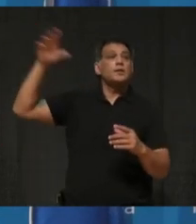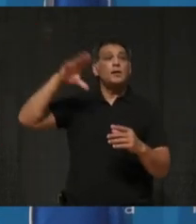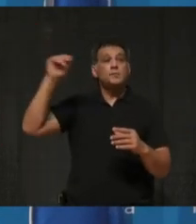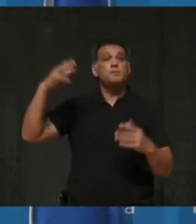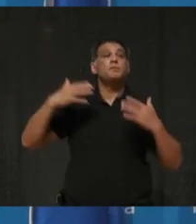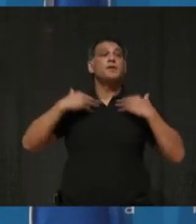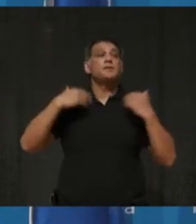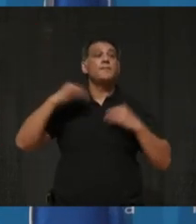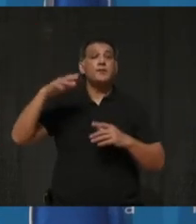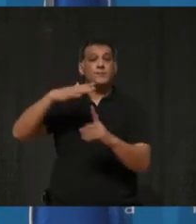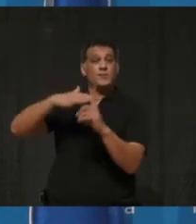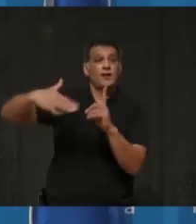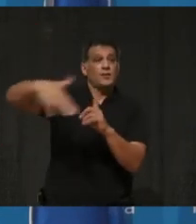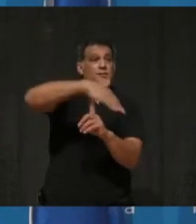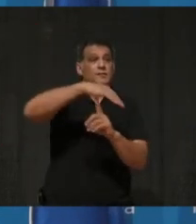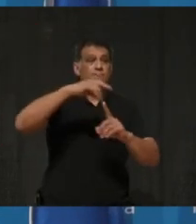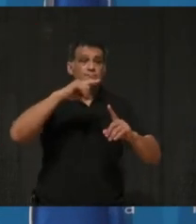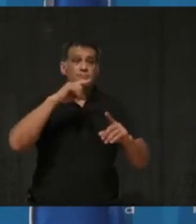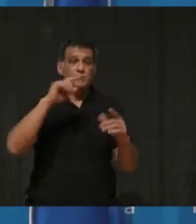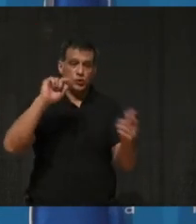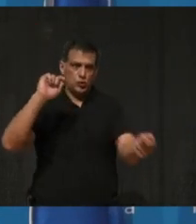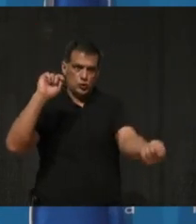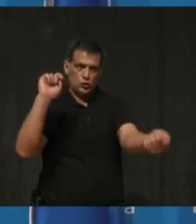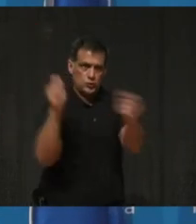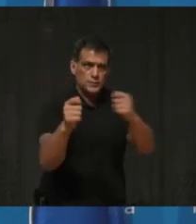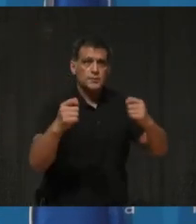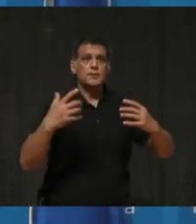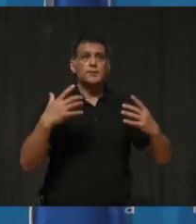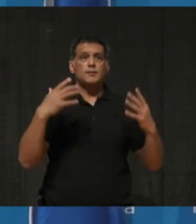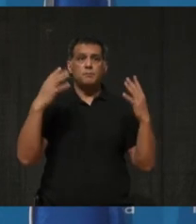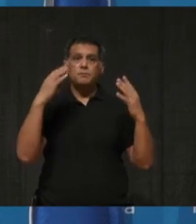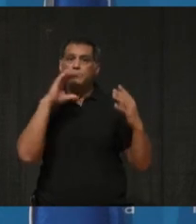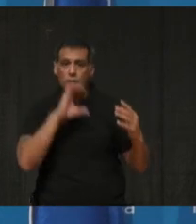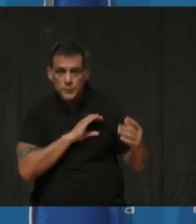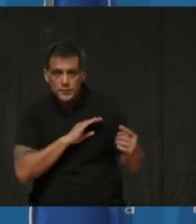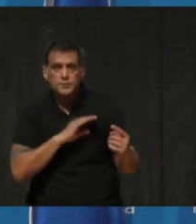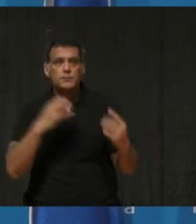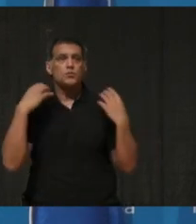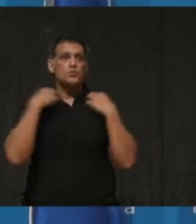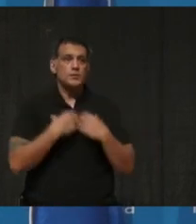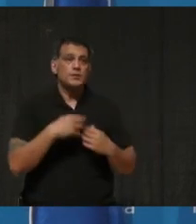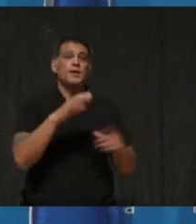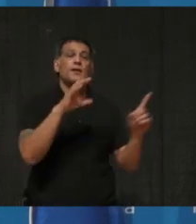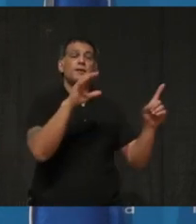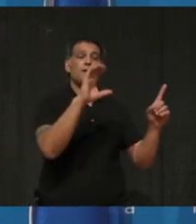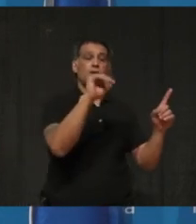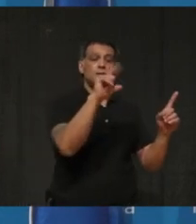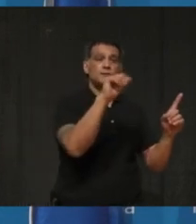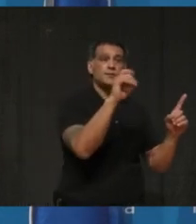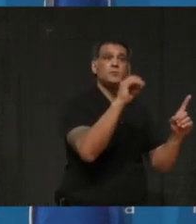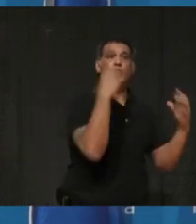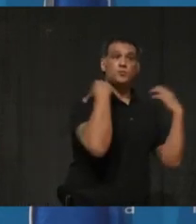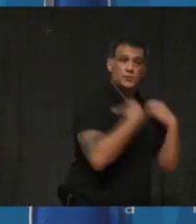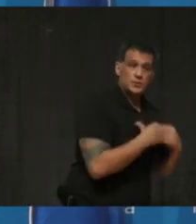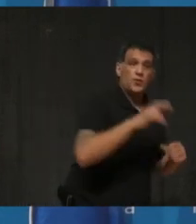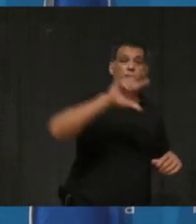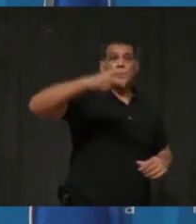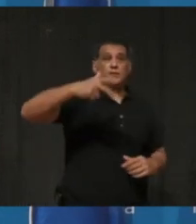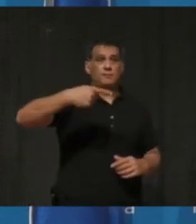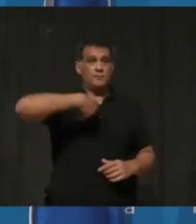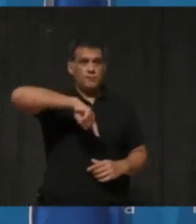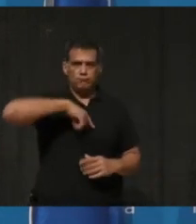Climate Change, Brampton, Caledon, and Peel Councils, as well as Mississauga MPs and MPPs. And now